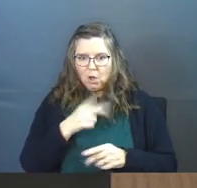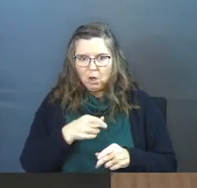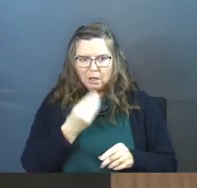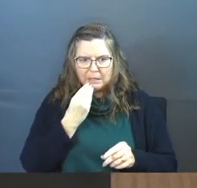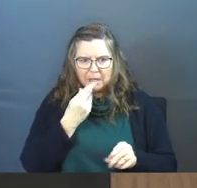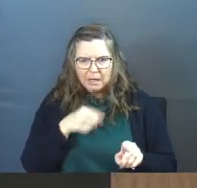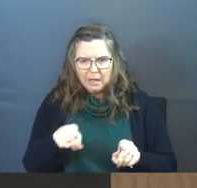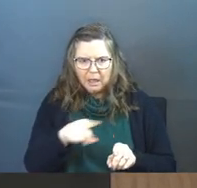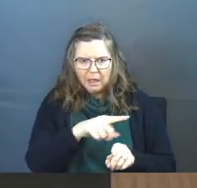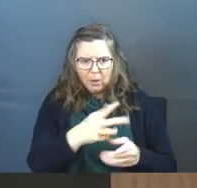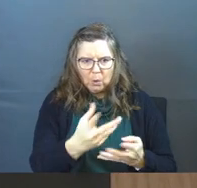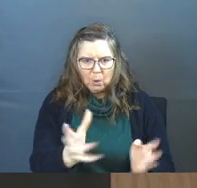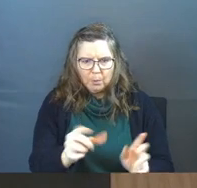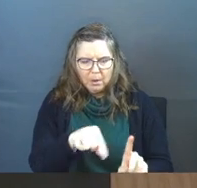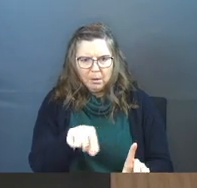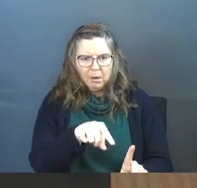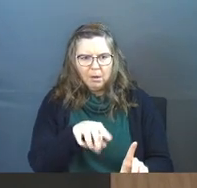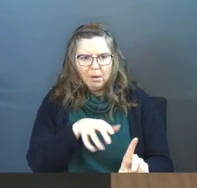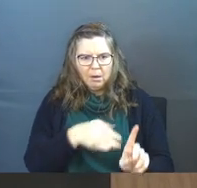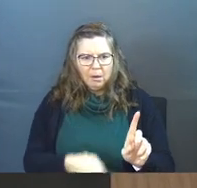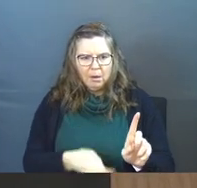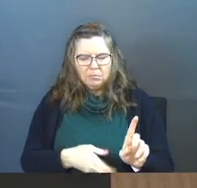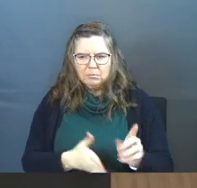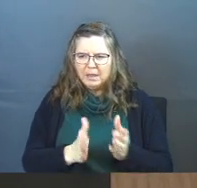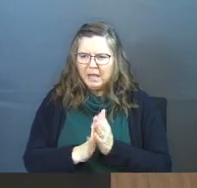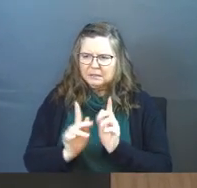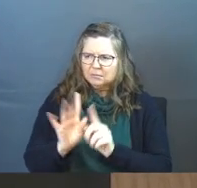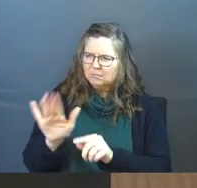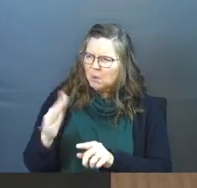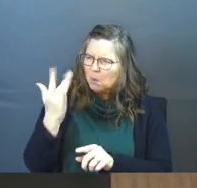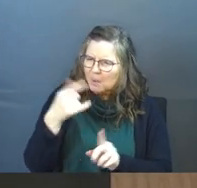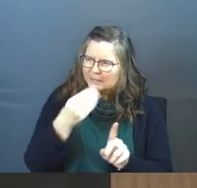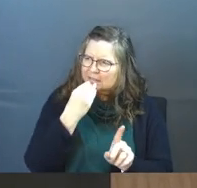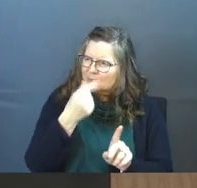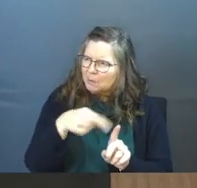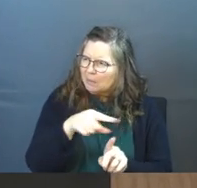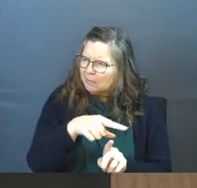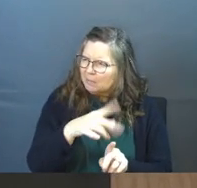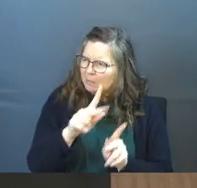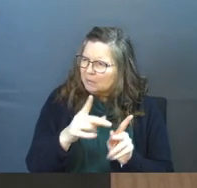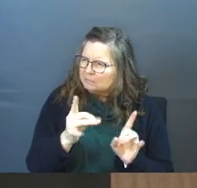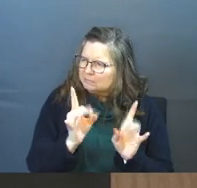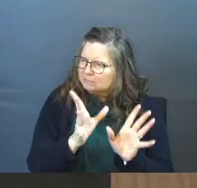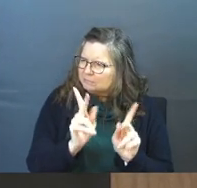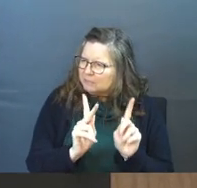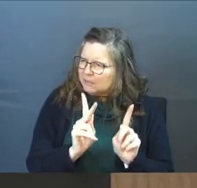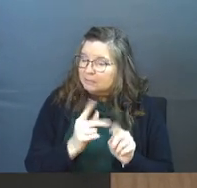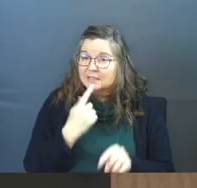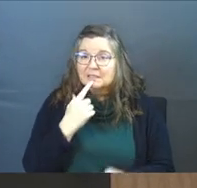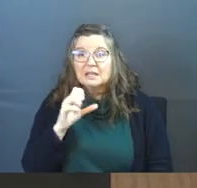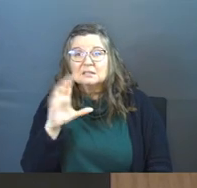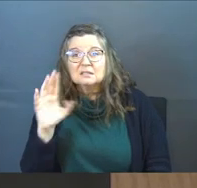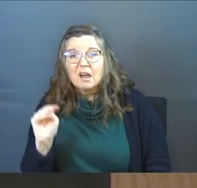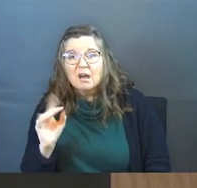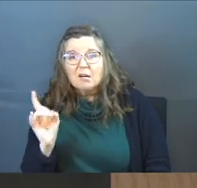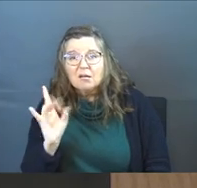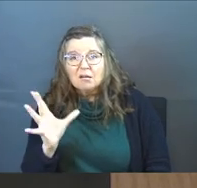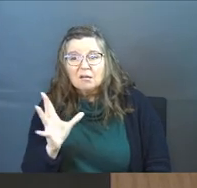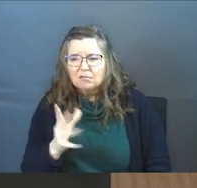eating with tax collectors and other sinners, they asked his disciples, why does he eat with such scum? Say, scum!